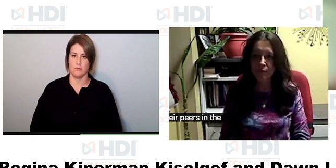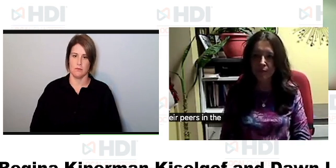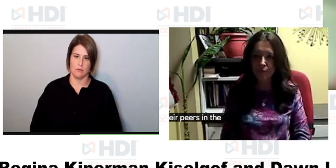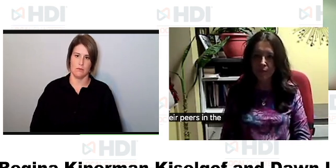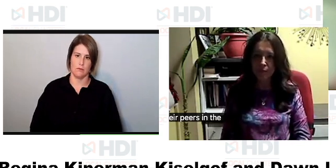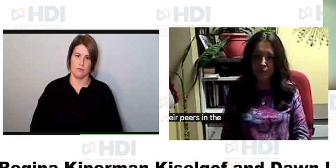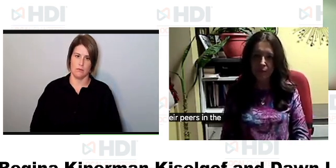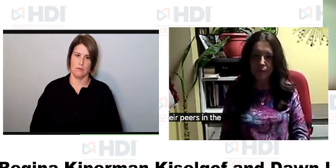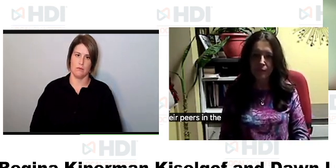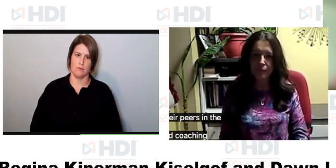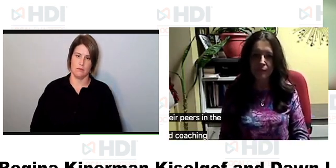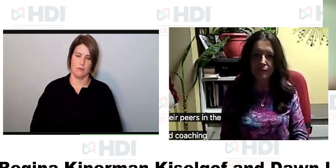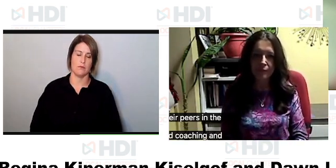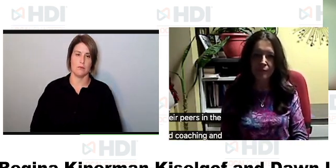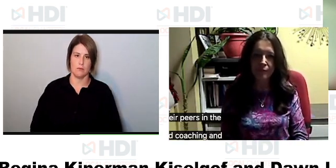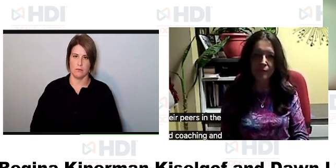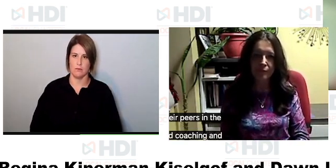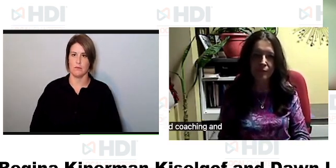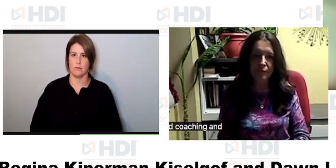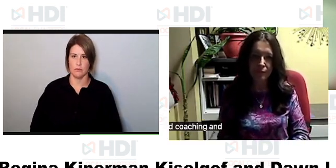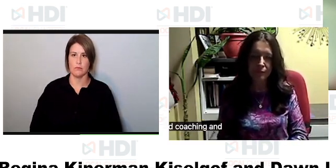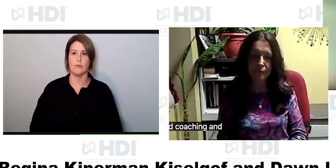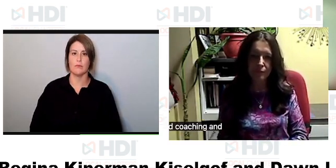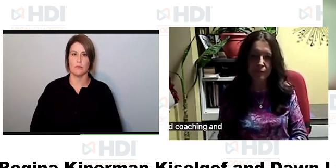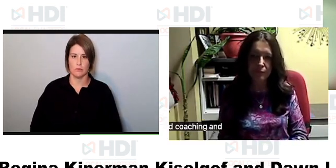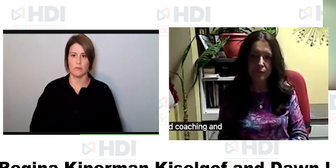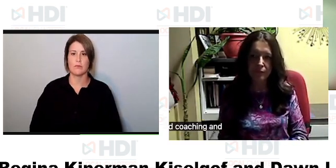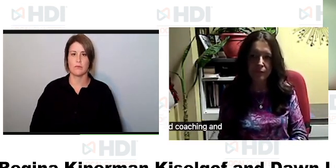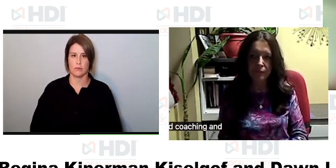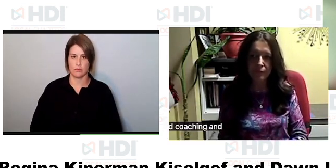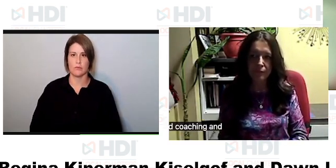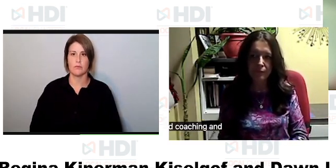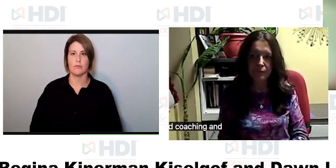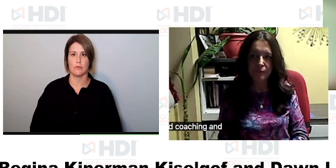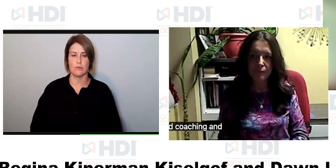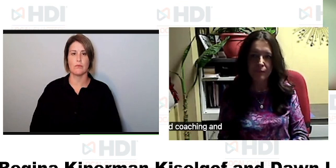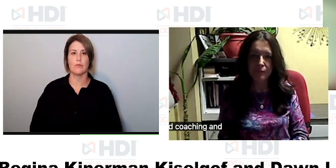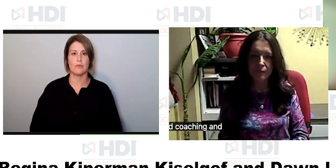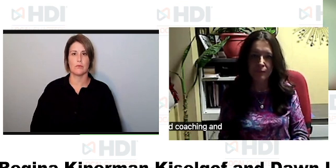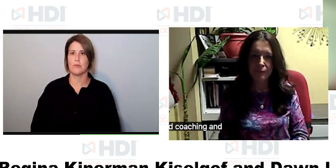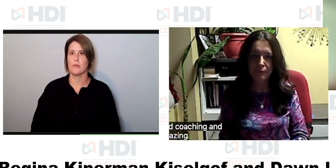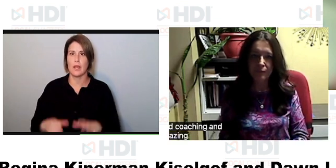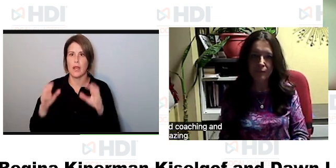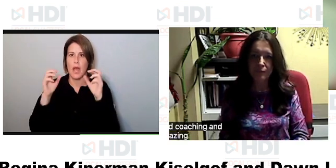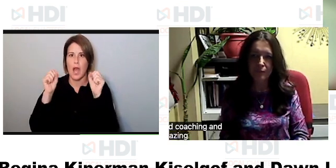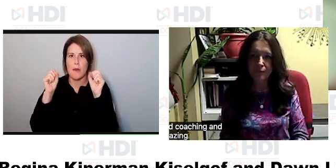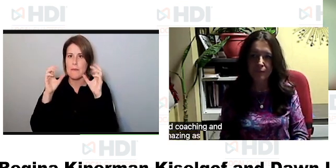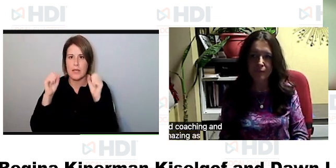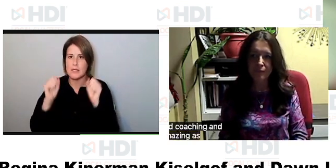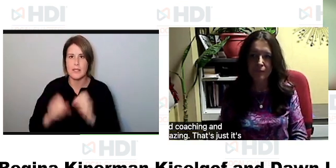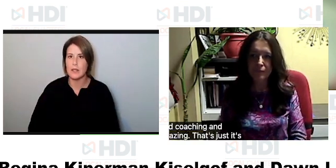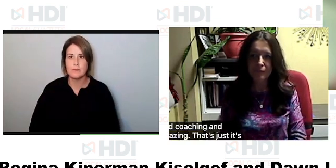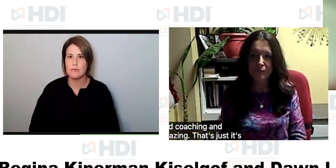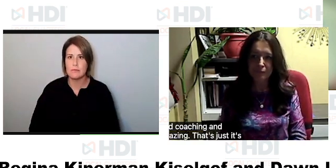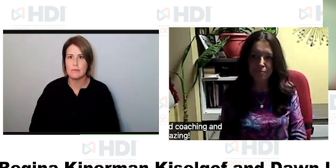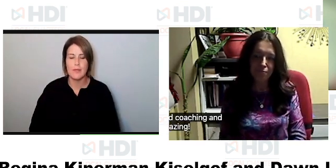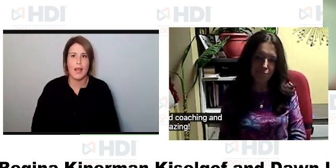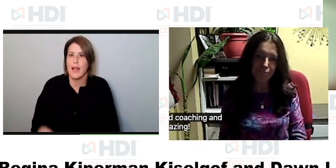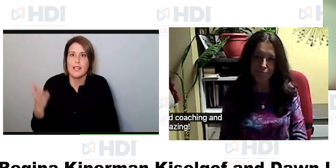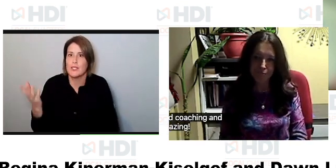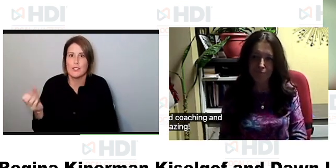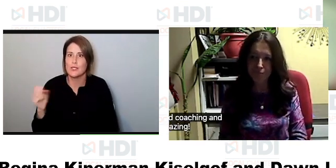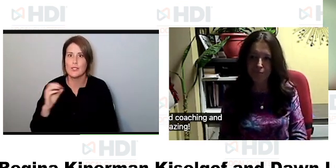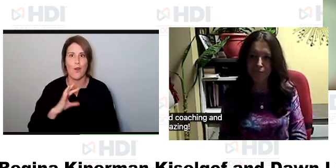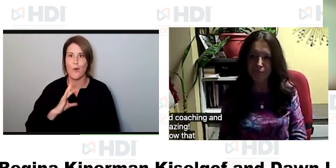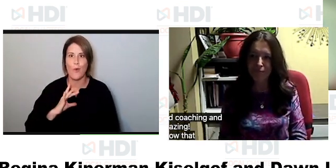and coaching and supporting those students amazing that's just it's so cool to to know